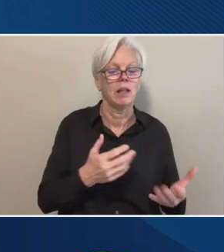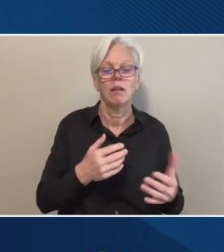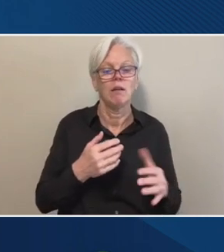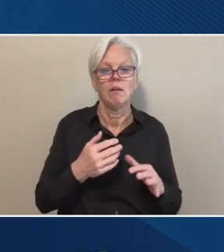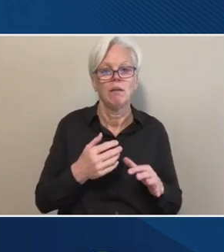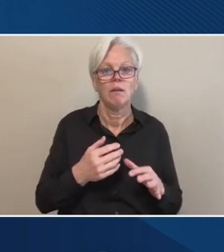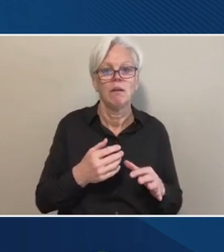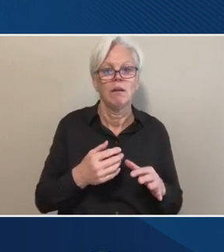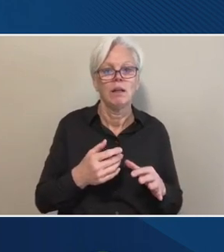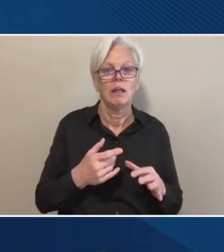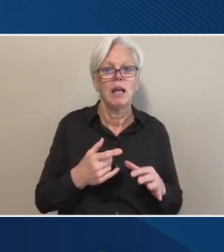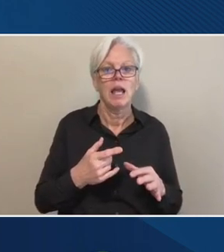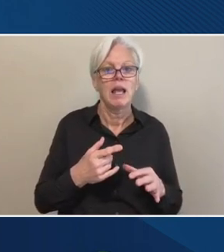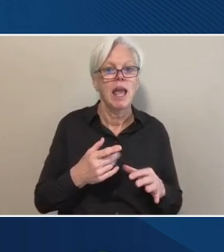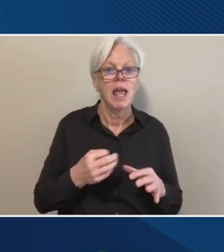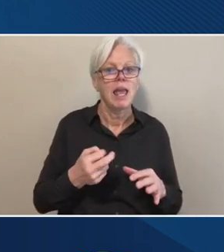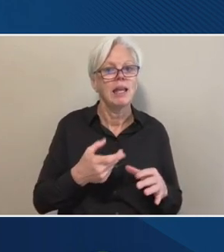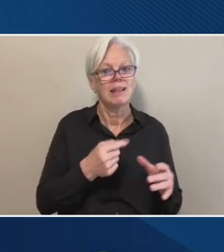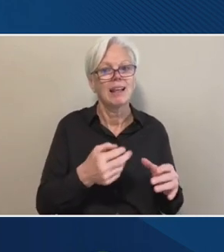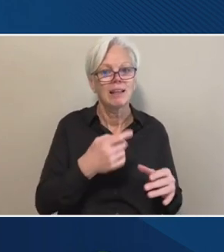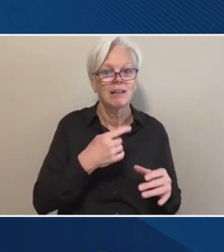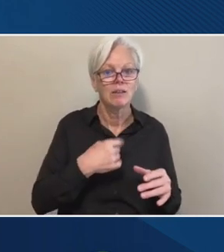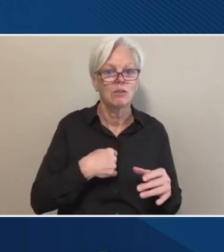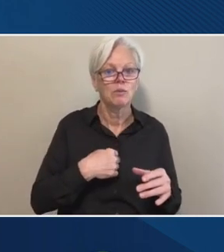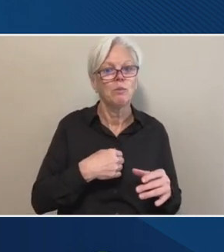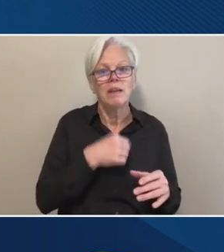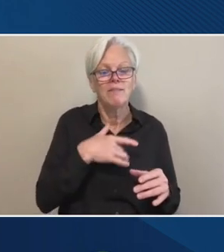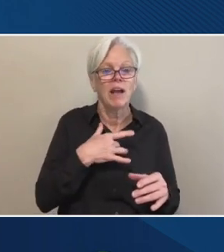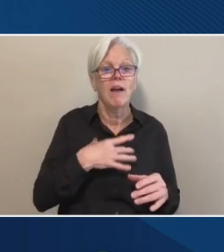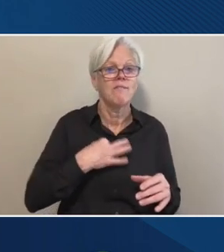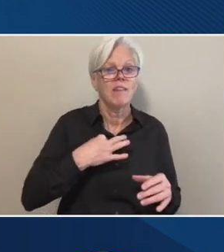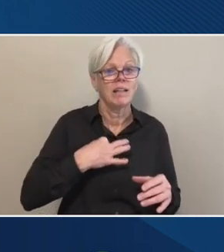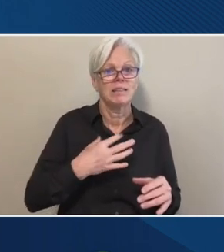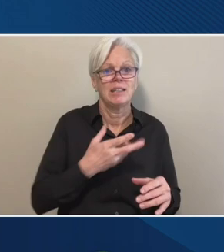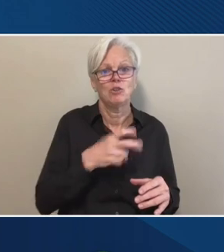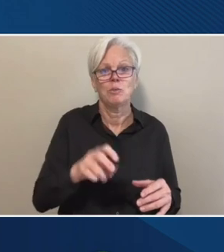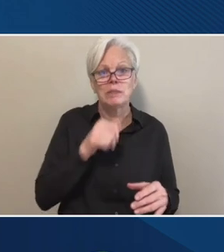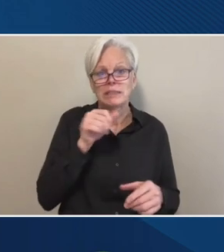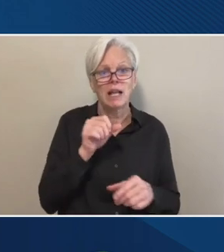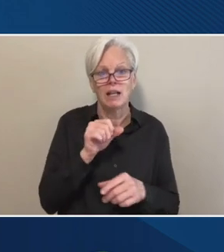we didn't feel that a voluntary transfer, uh, was a situation. Yeah.